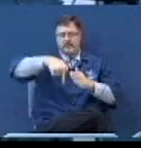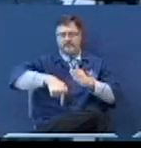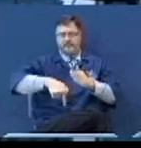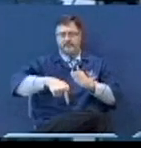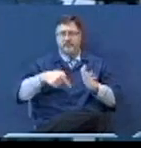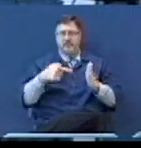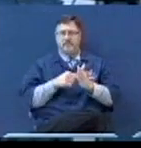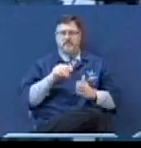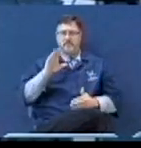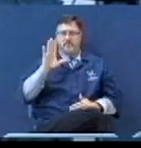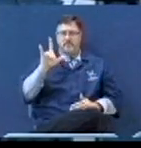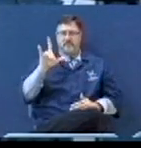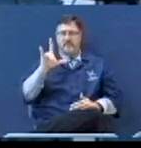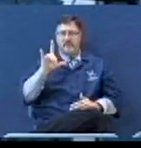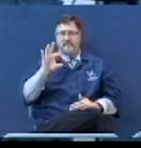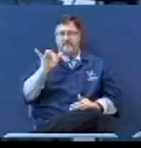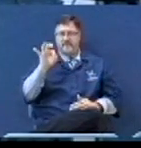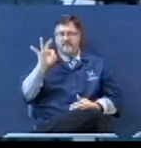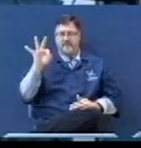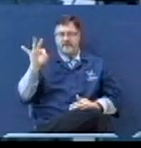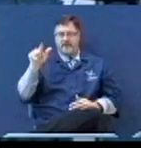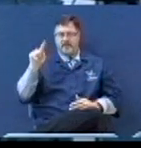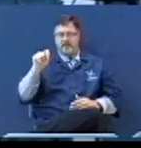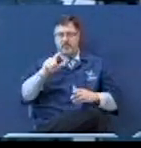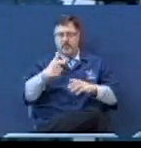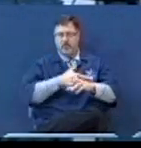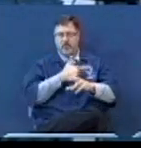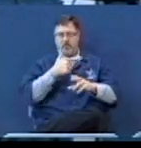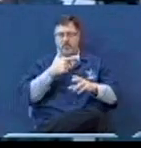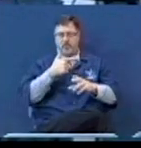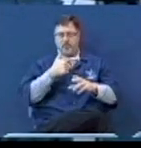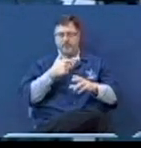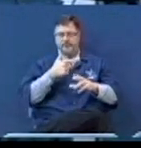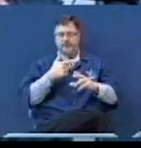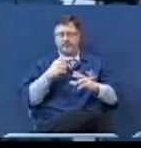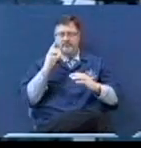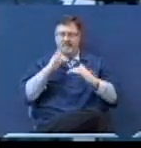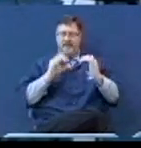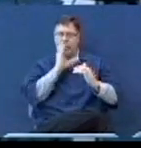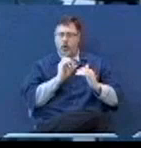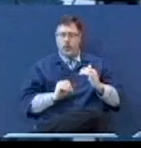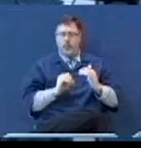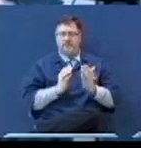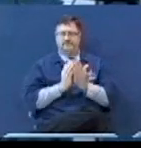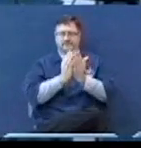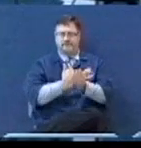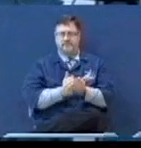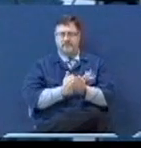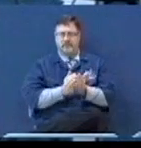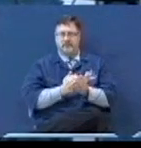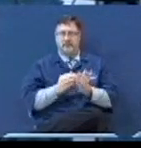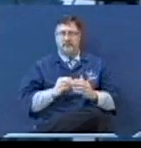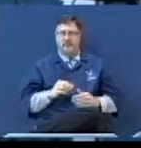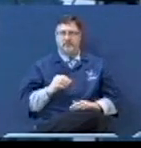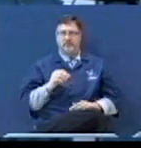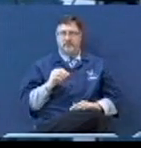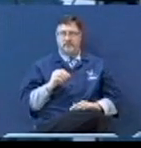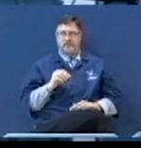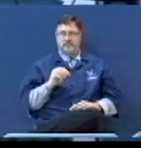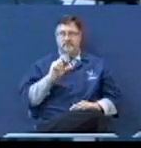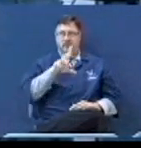was 25 feet longer than the older ship. She displayed 29,158